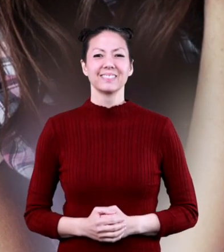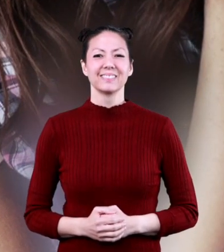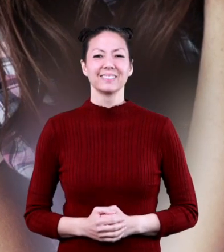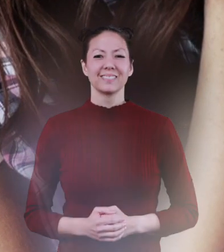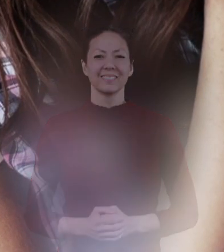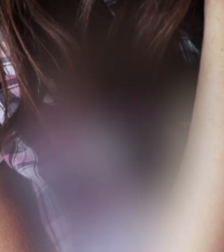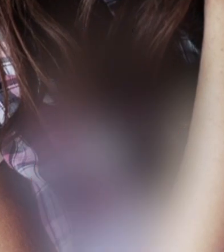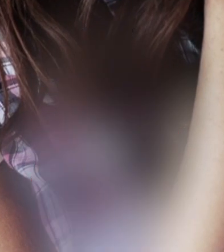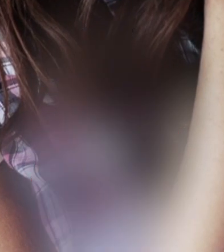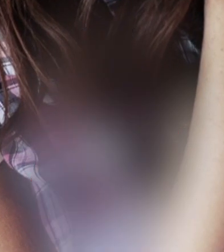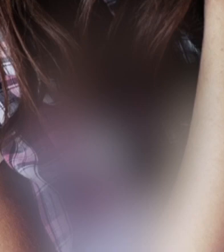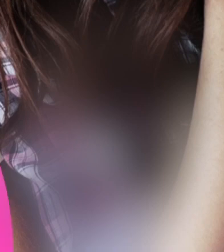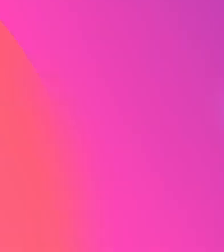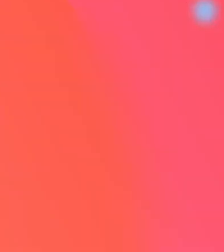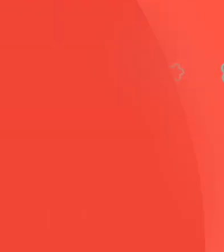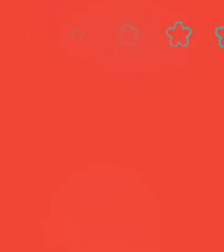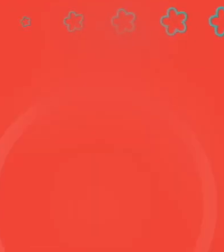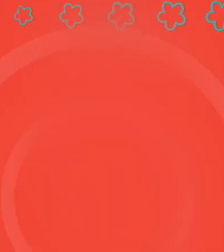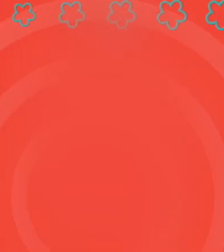I there're to aindustrie. A just So